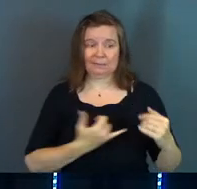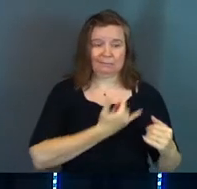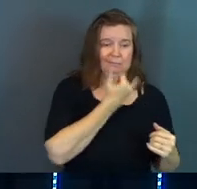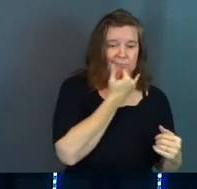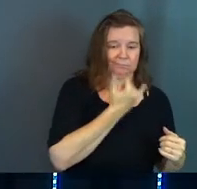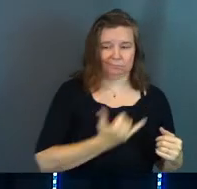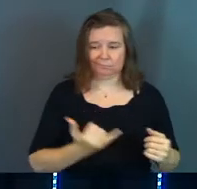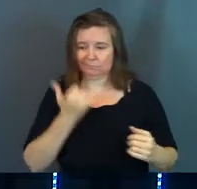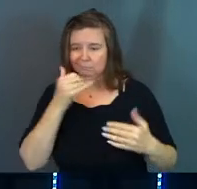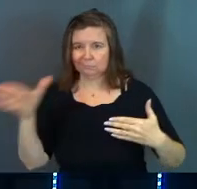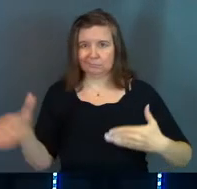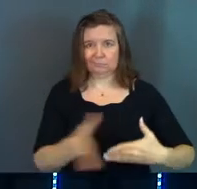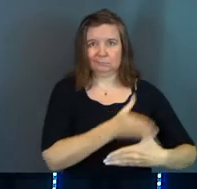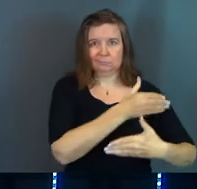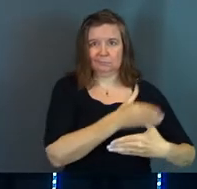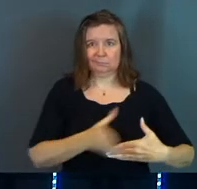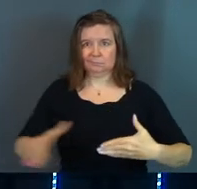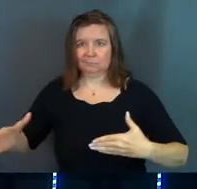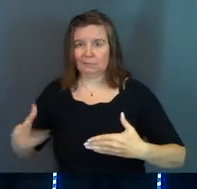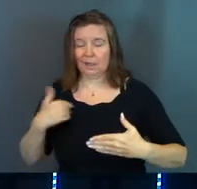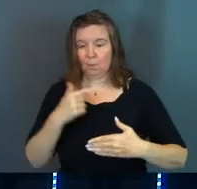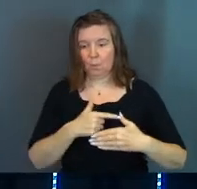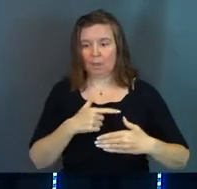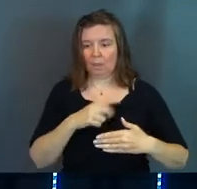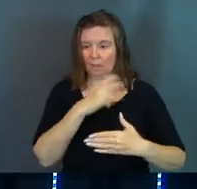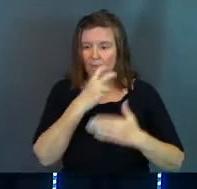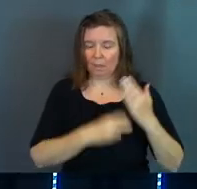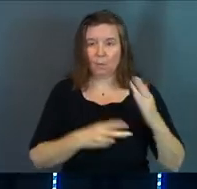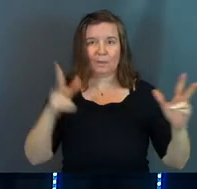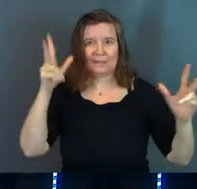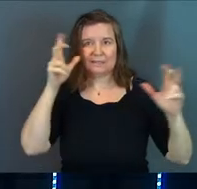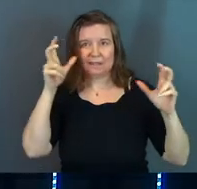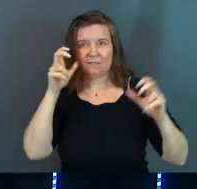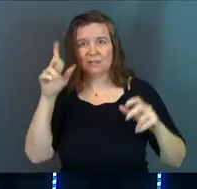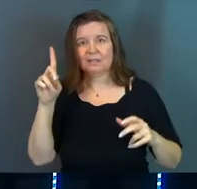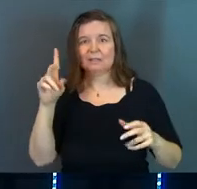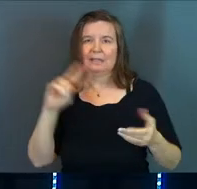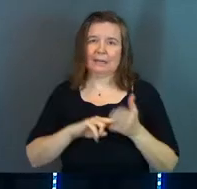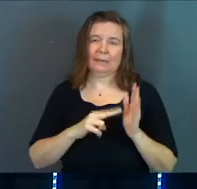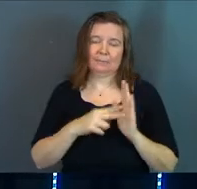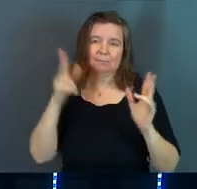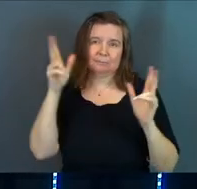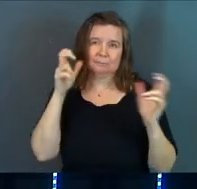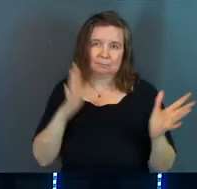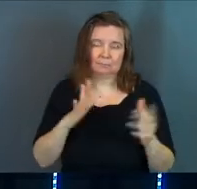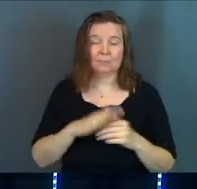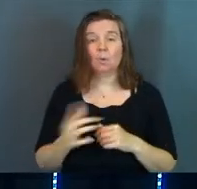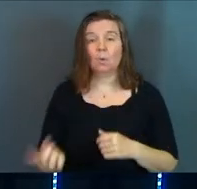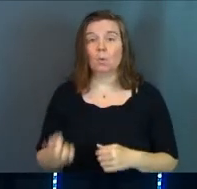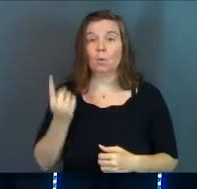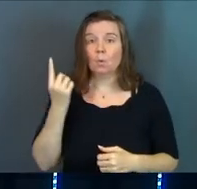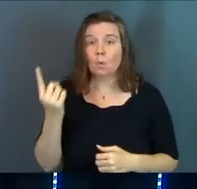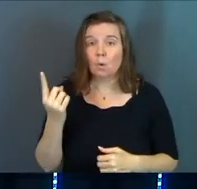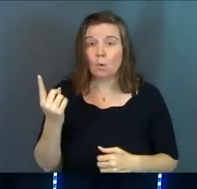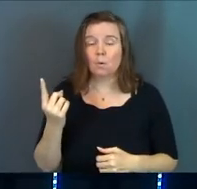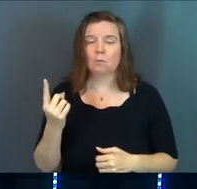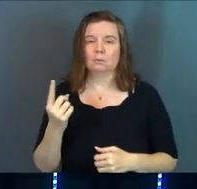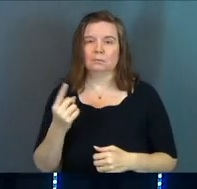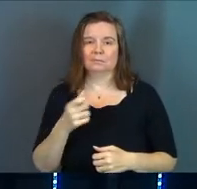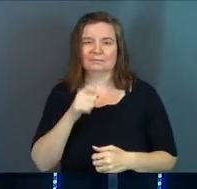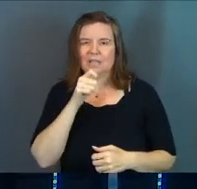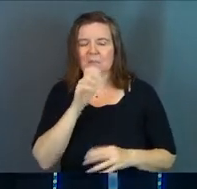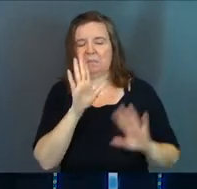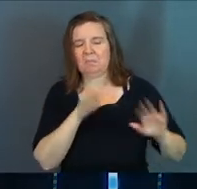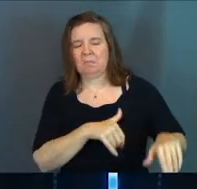our race can fall about the devils, and by that he means evil spirits. One is to disbelieve in their